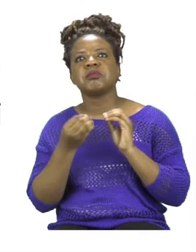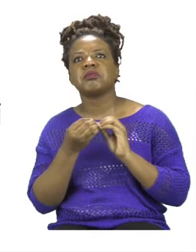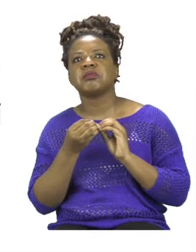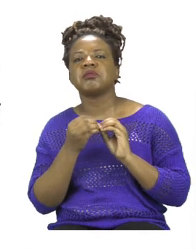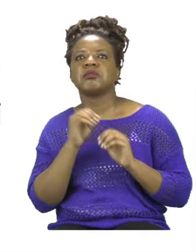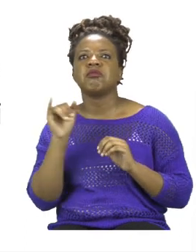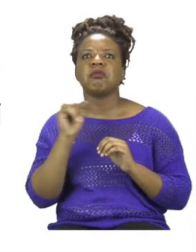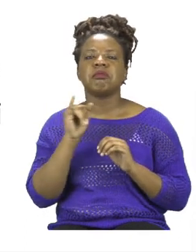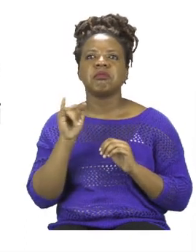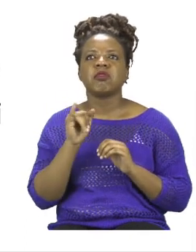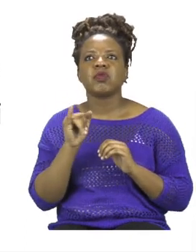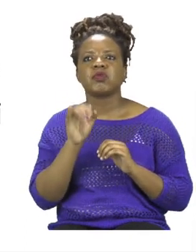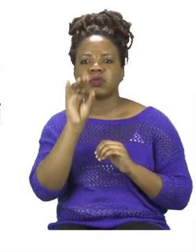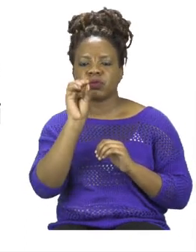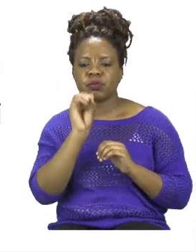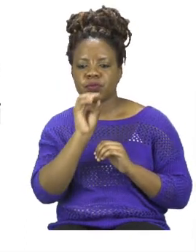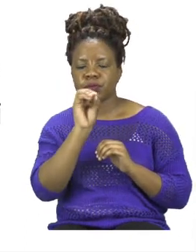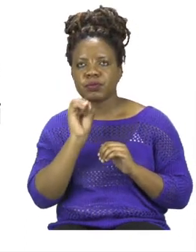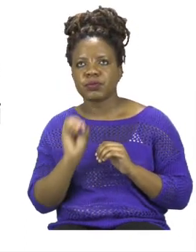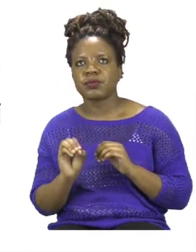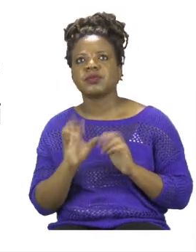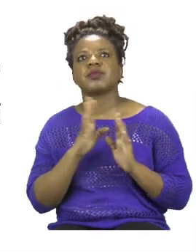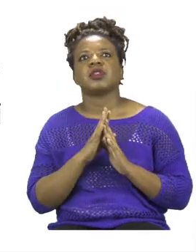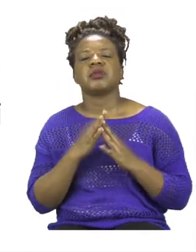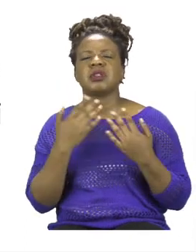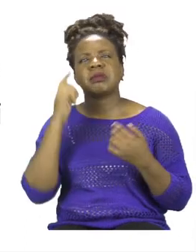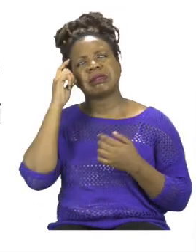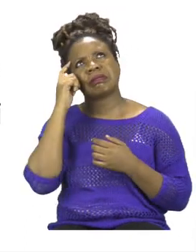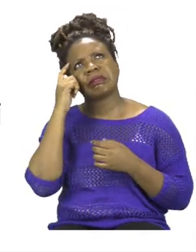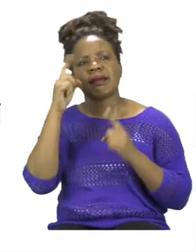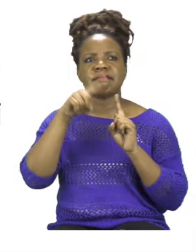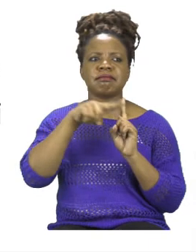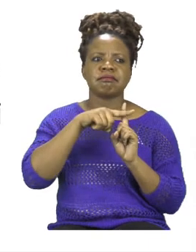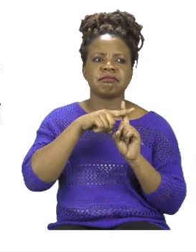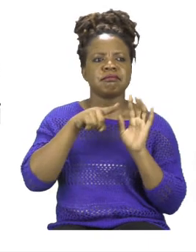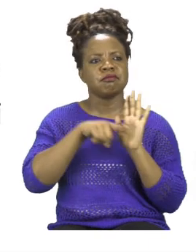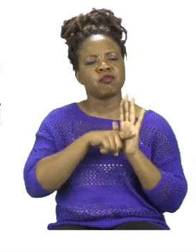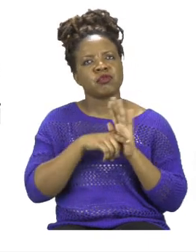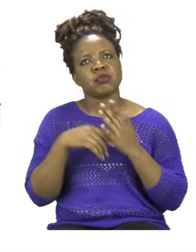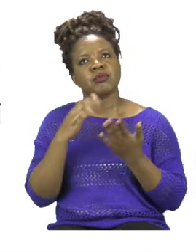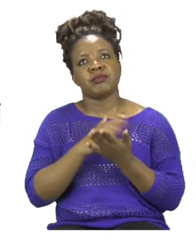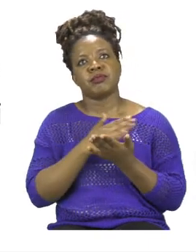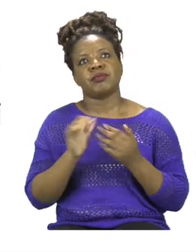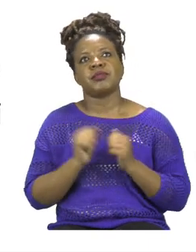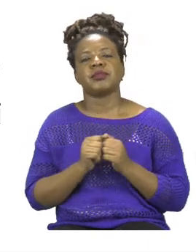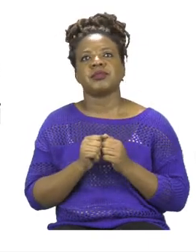Are we subtracting? Are we multiplying? Or are we sharing? Let's read it again.